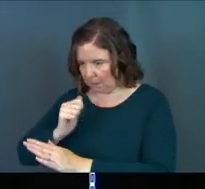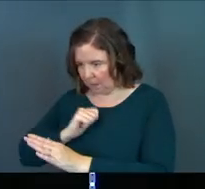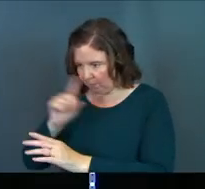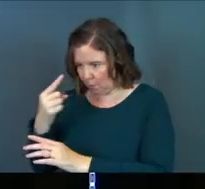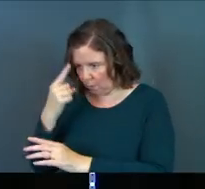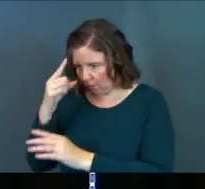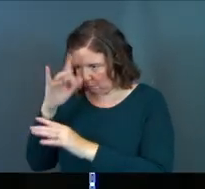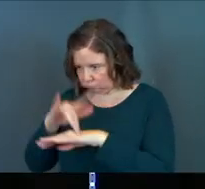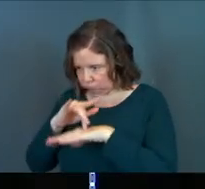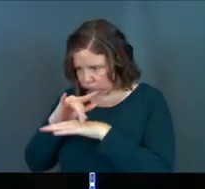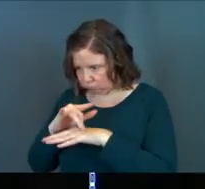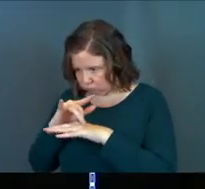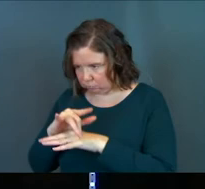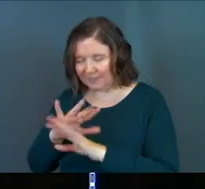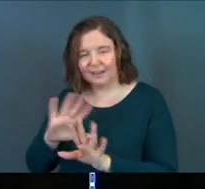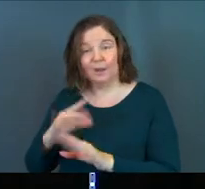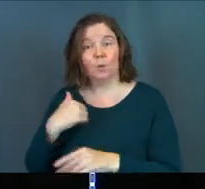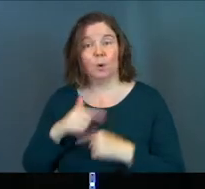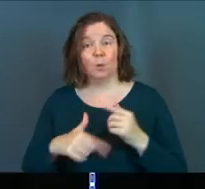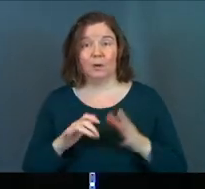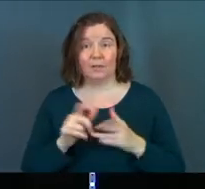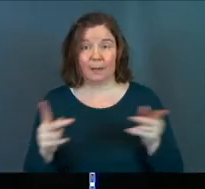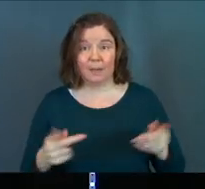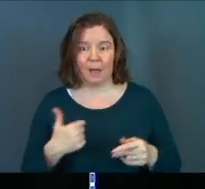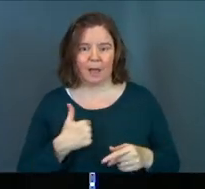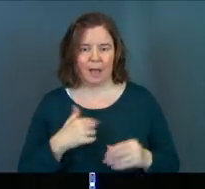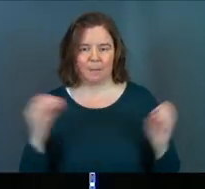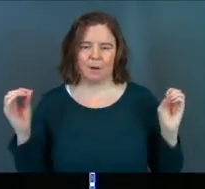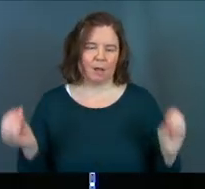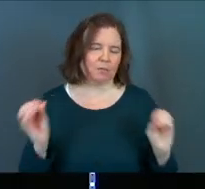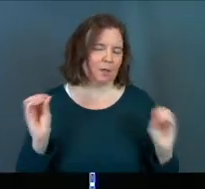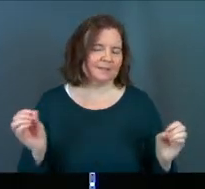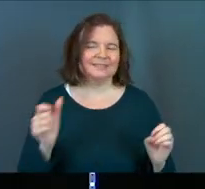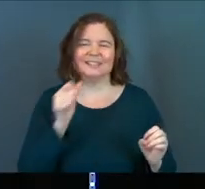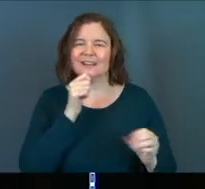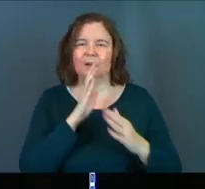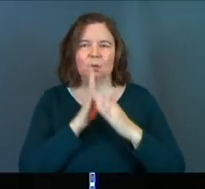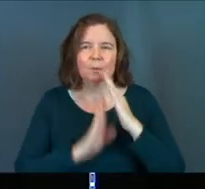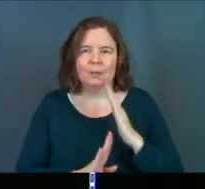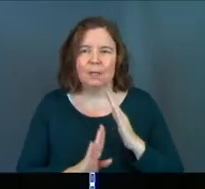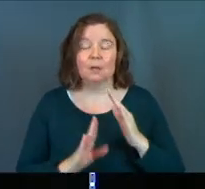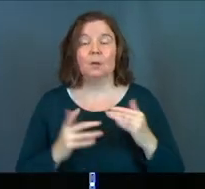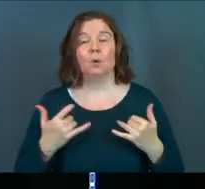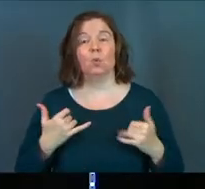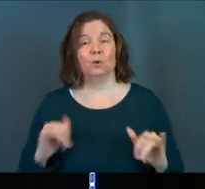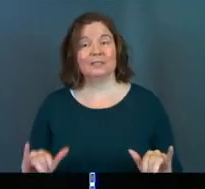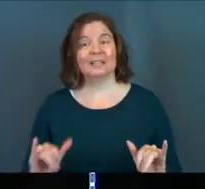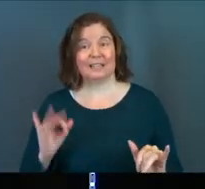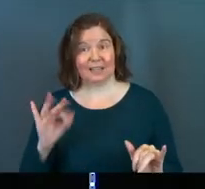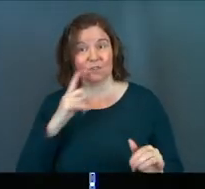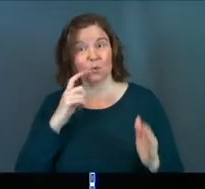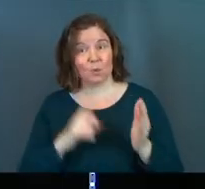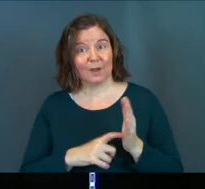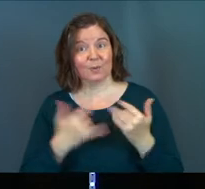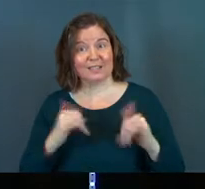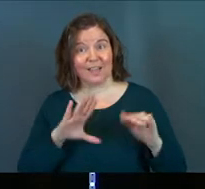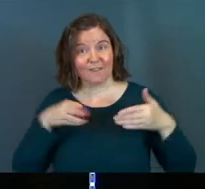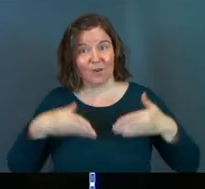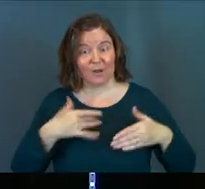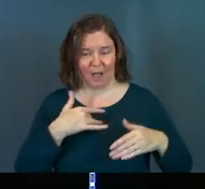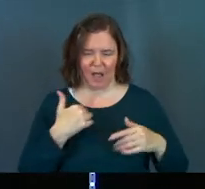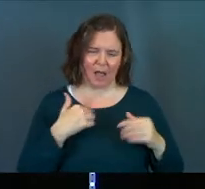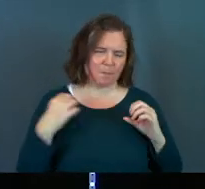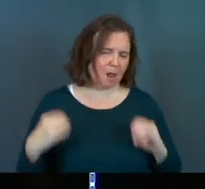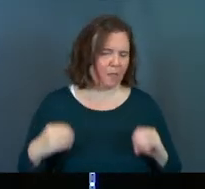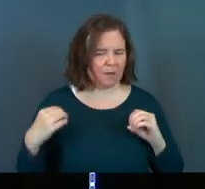because we do that. When, when we're in that place where we're just like, I'm nothing, I'm not, it's not humility. We're, we're still, if you recognize it, you're still